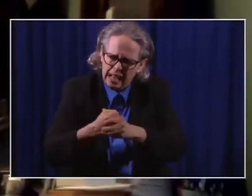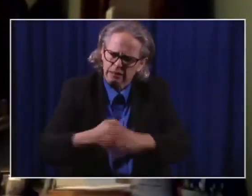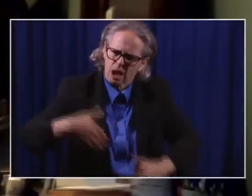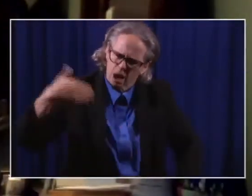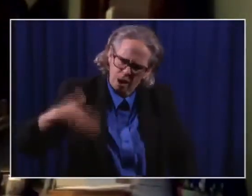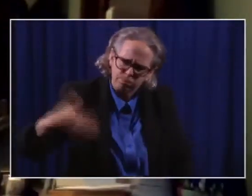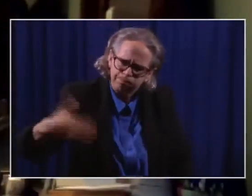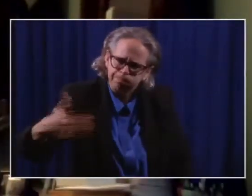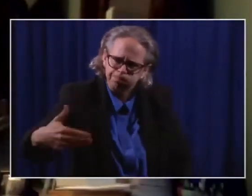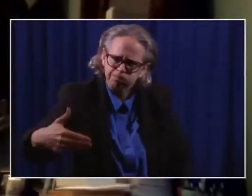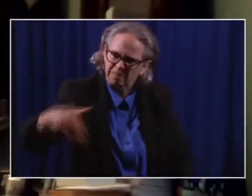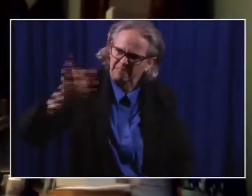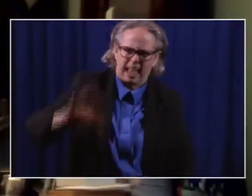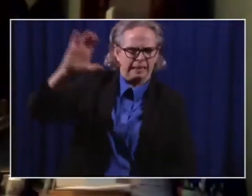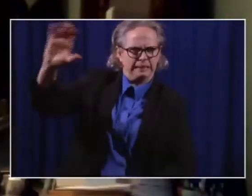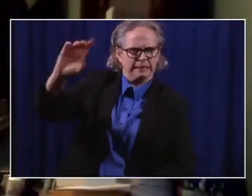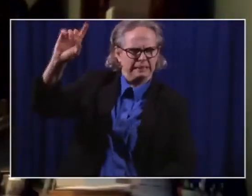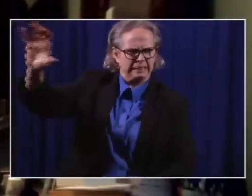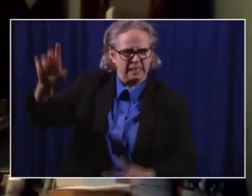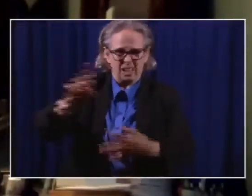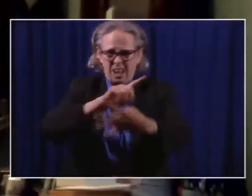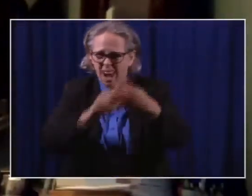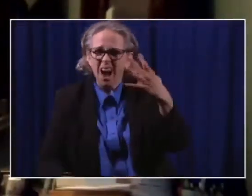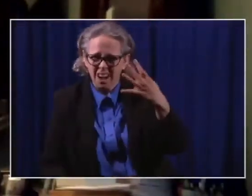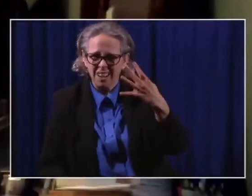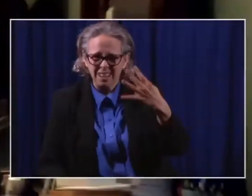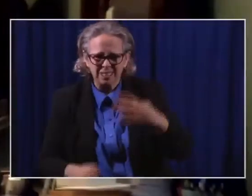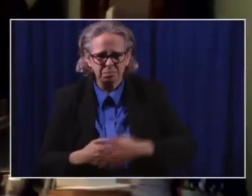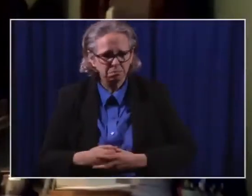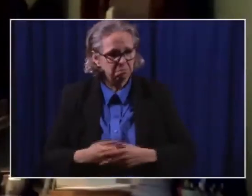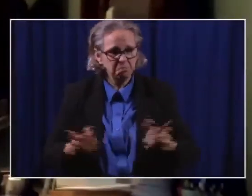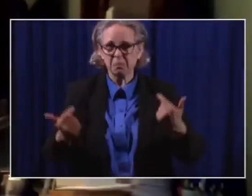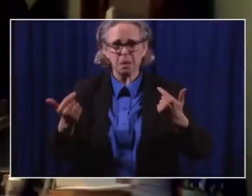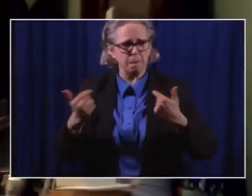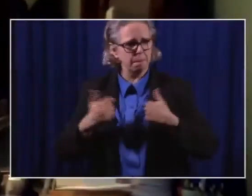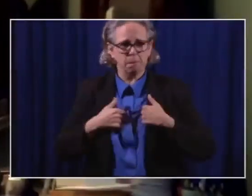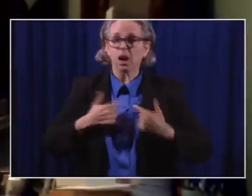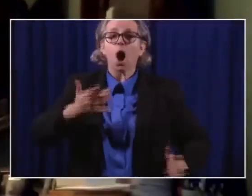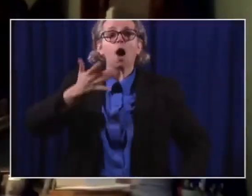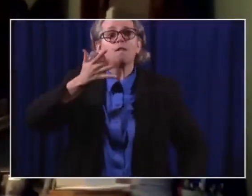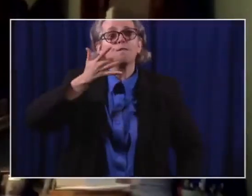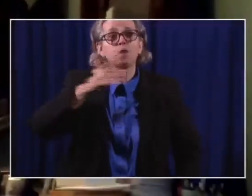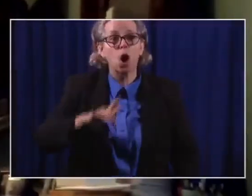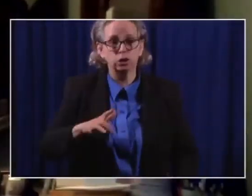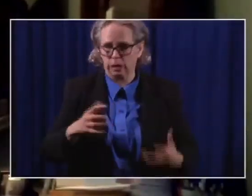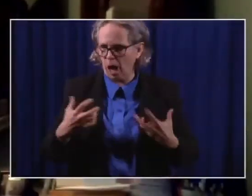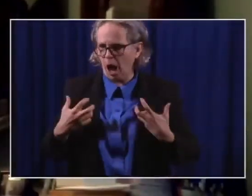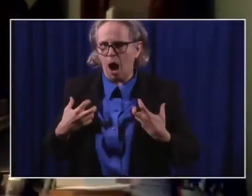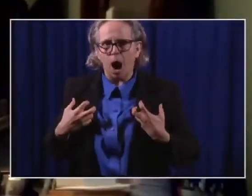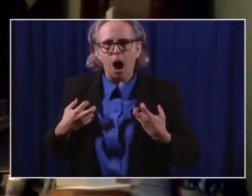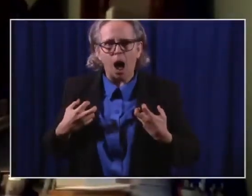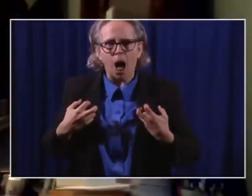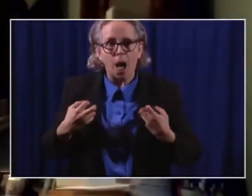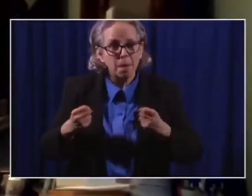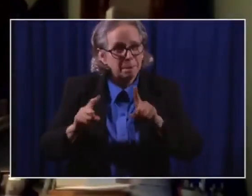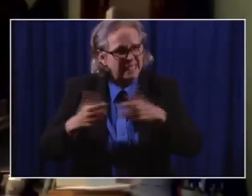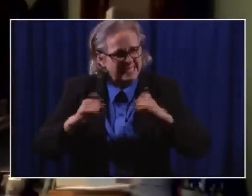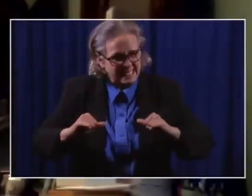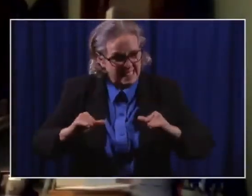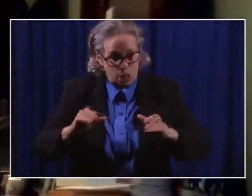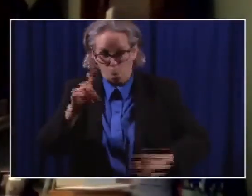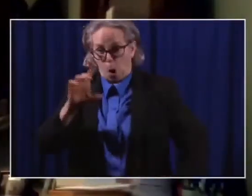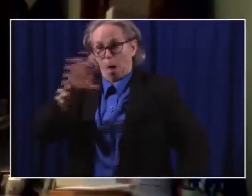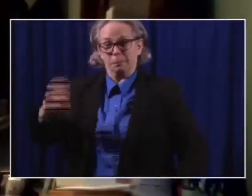You know, I came out of this okay, and I'm very fortunate. I still feel some of the symptoms of fatigue most